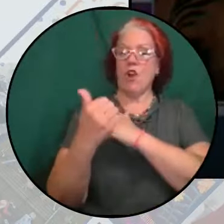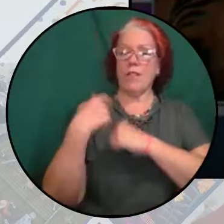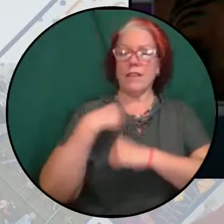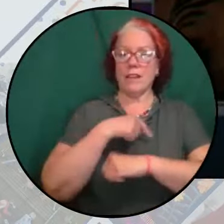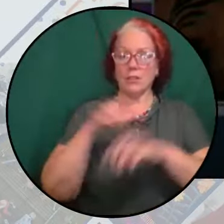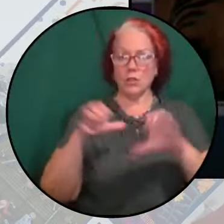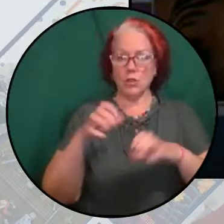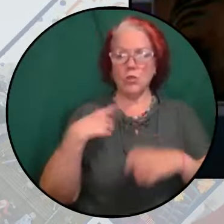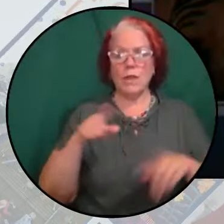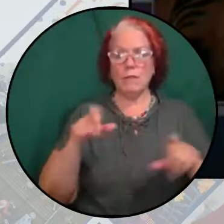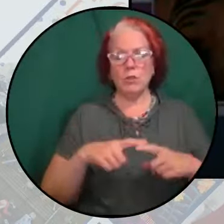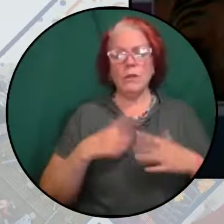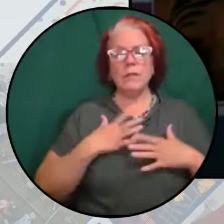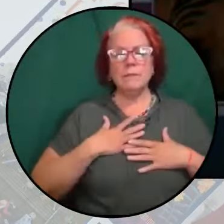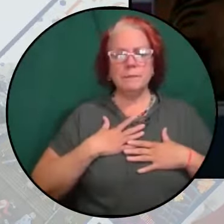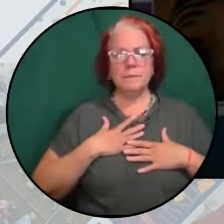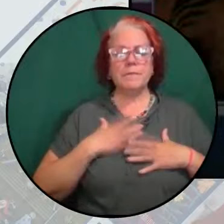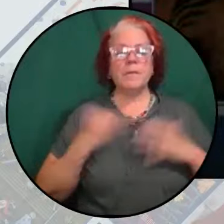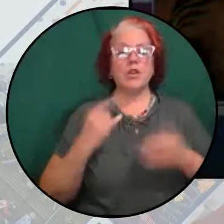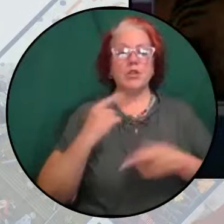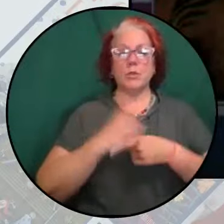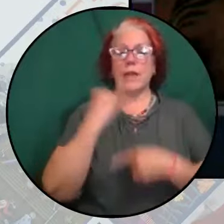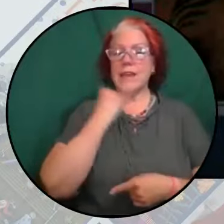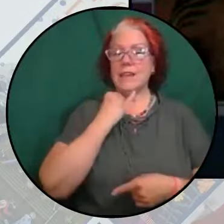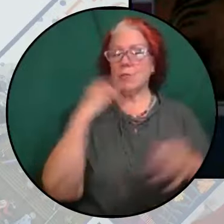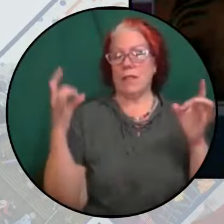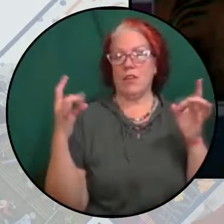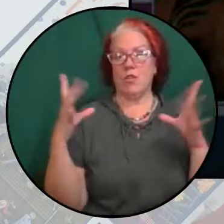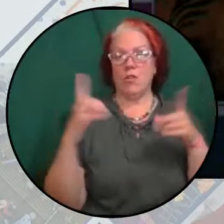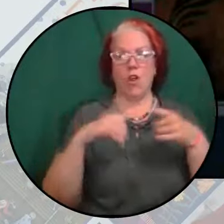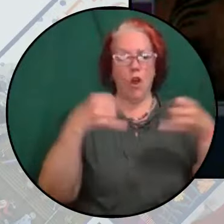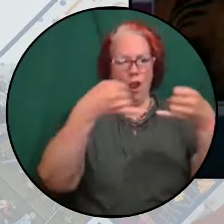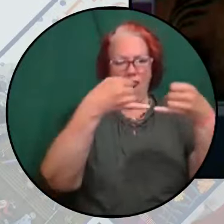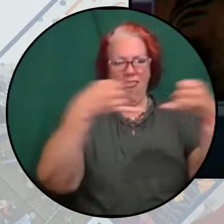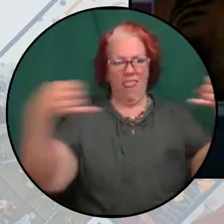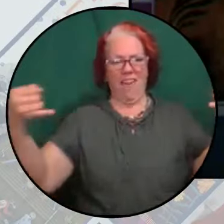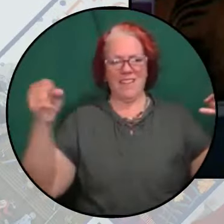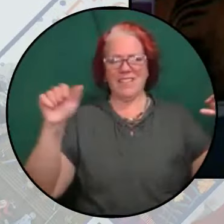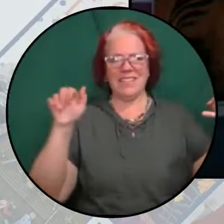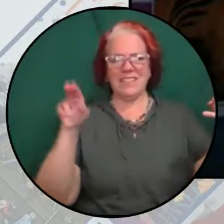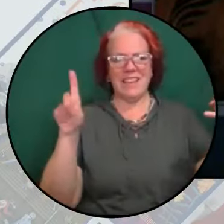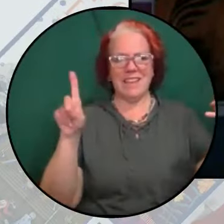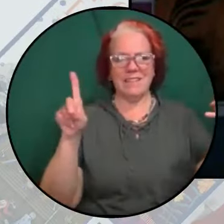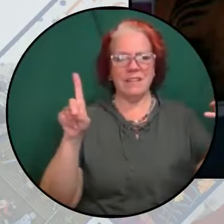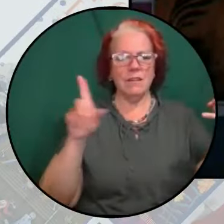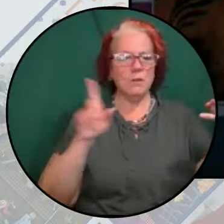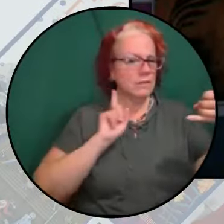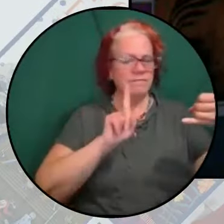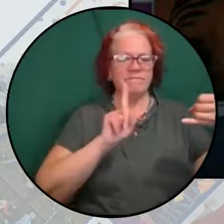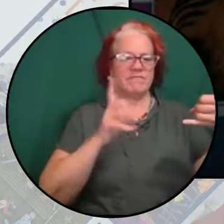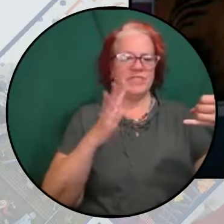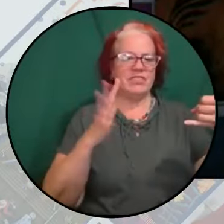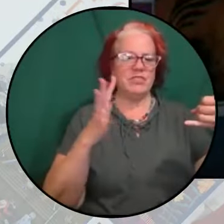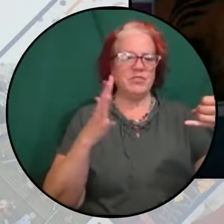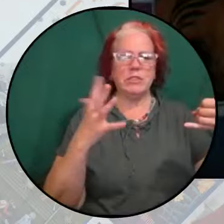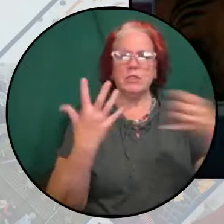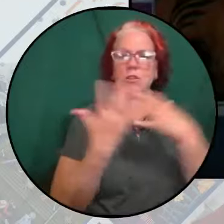Today, Israeli horrors are our line in the sand, calling us in for a reckoning.